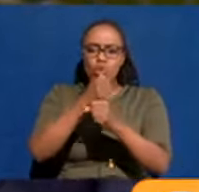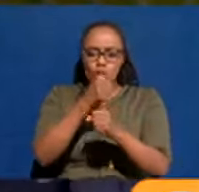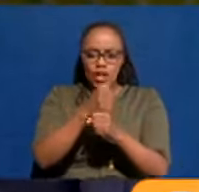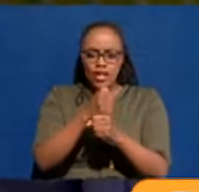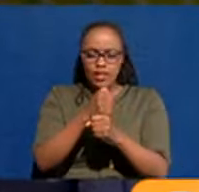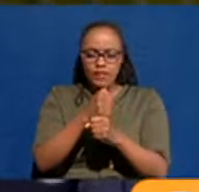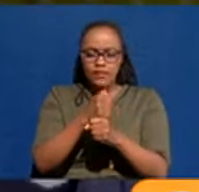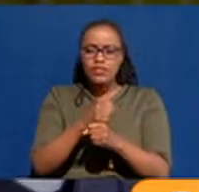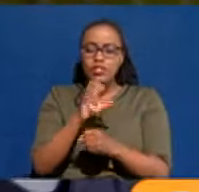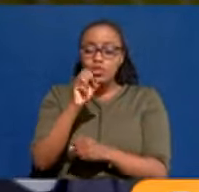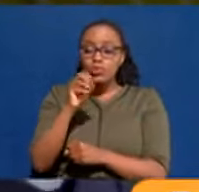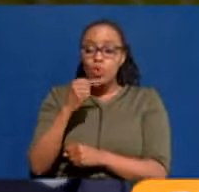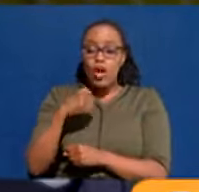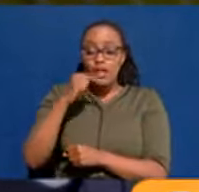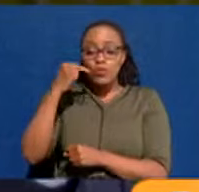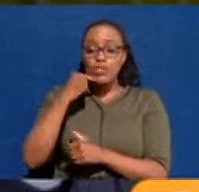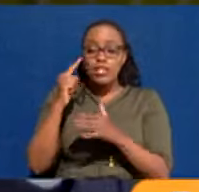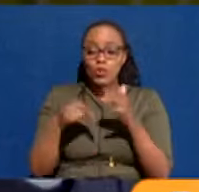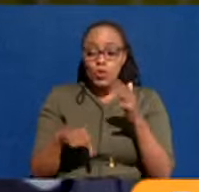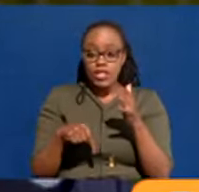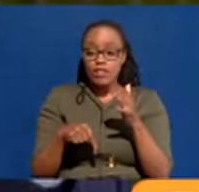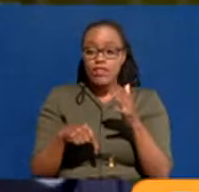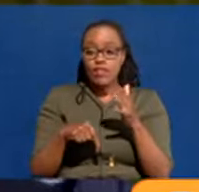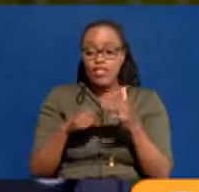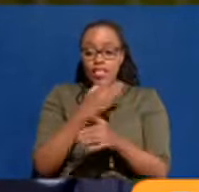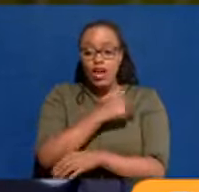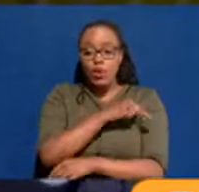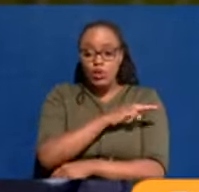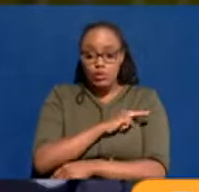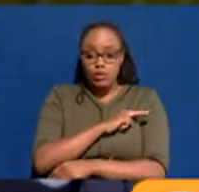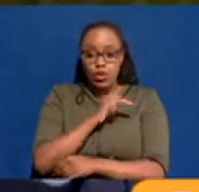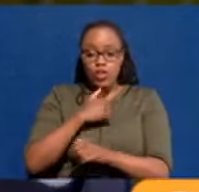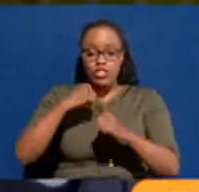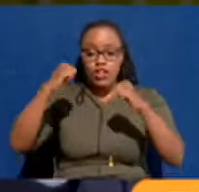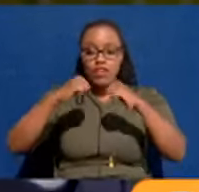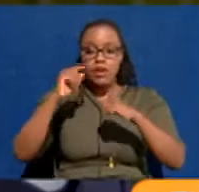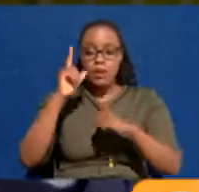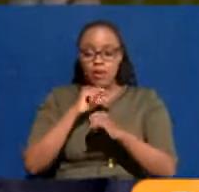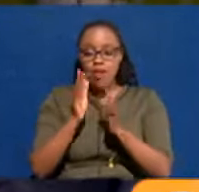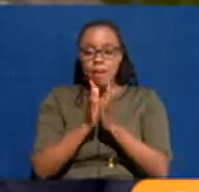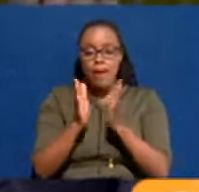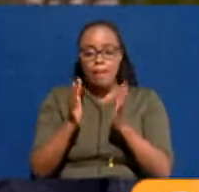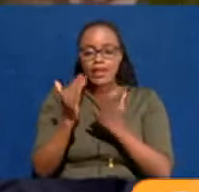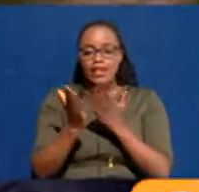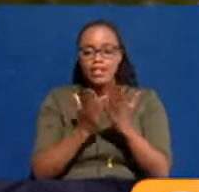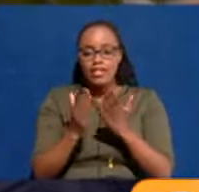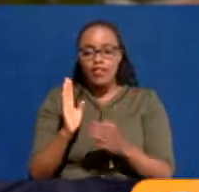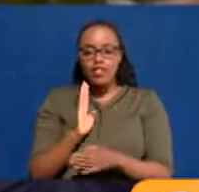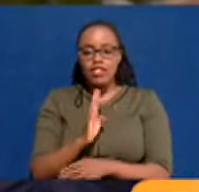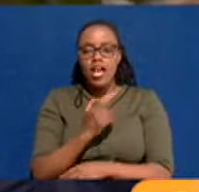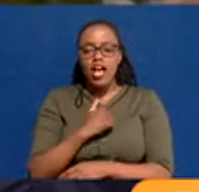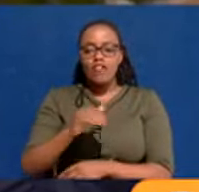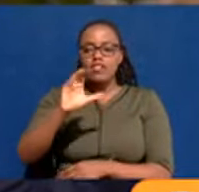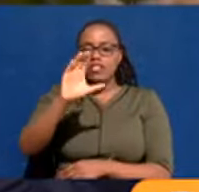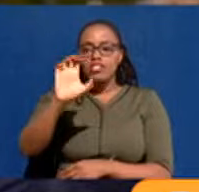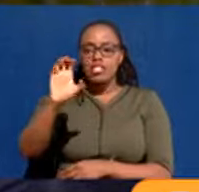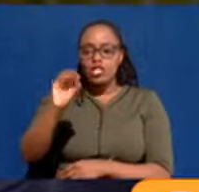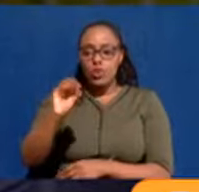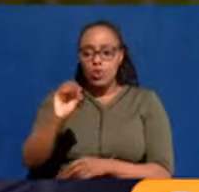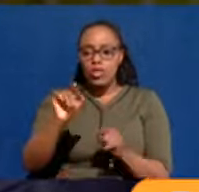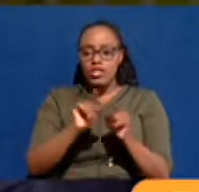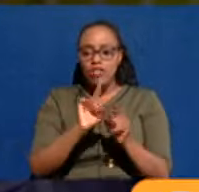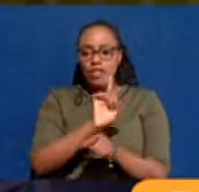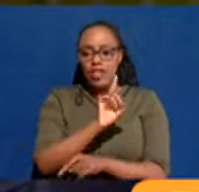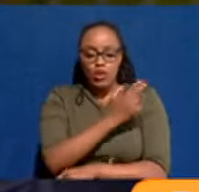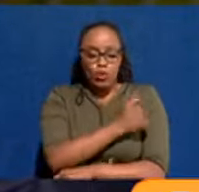you know? And so what we've said is that our level five hospitals all, and we've agreed with the public service board, are going to have CEOs. So the same way